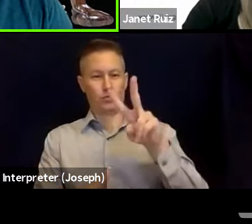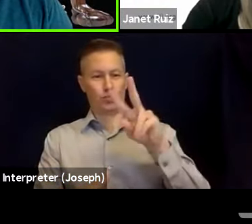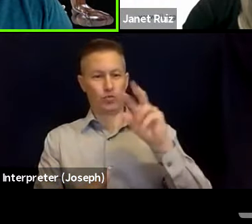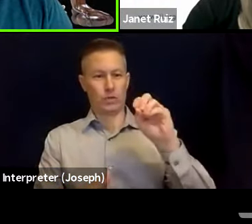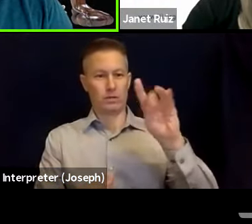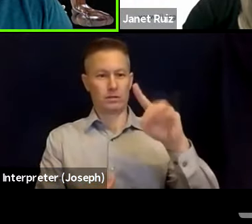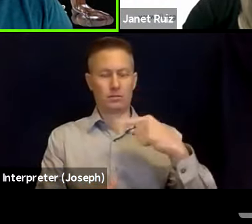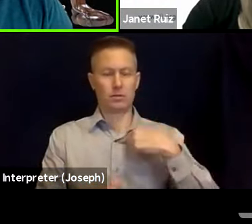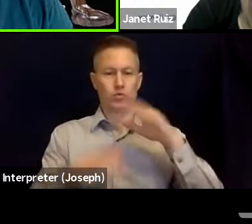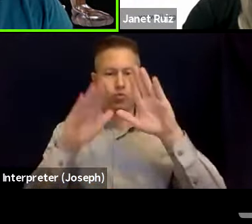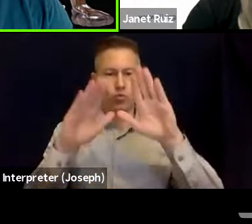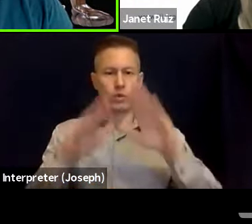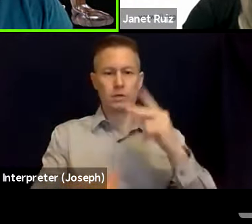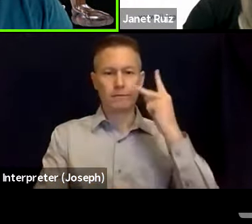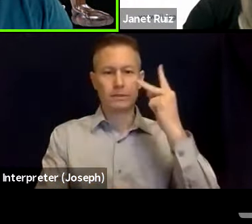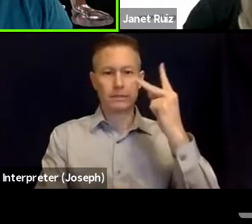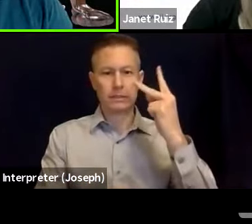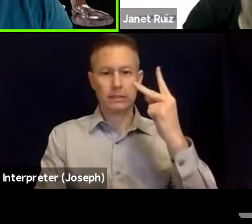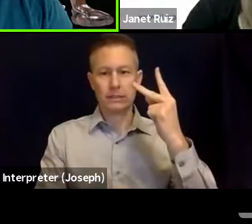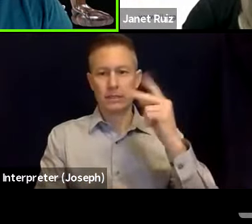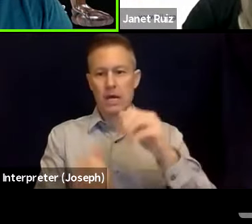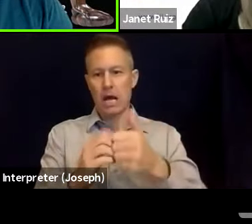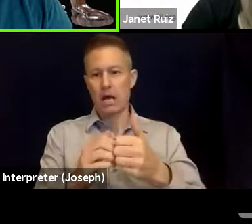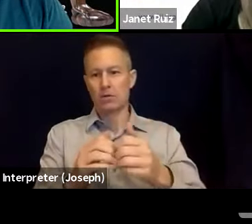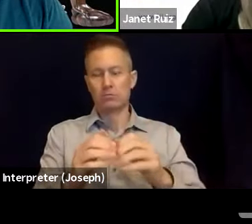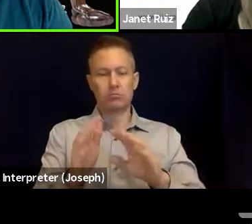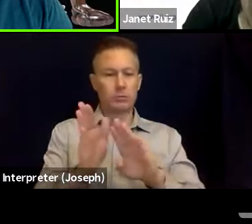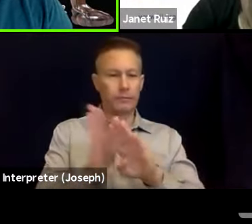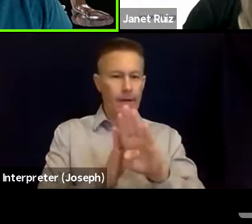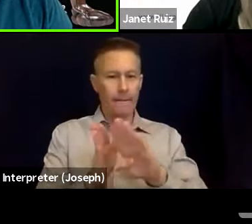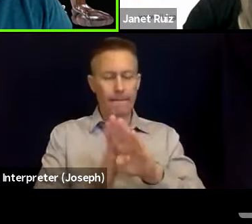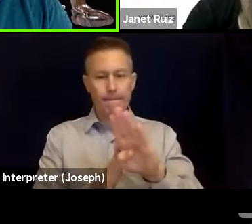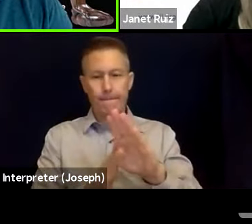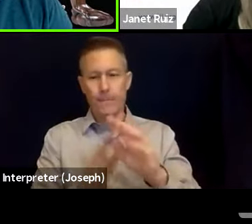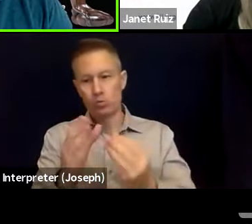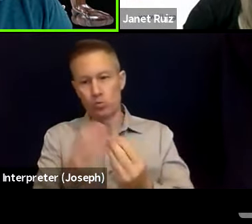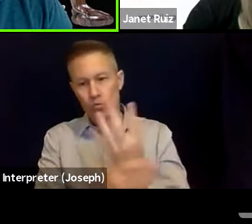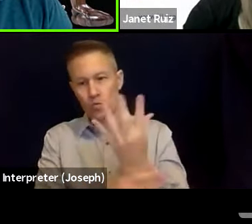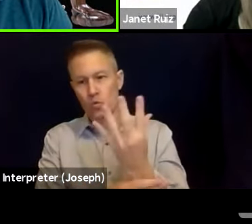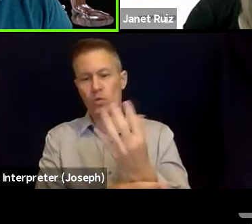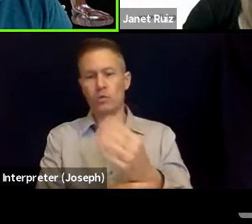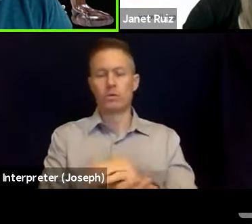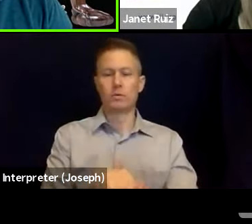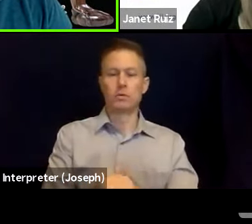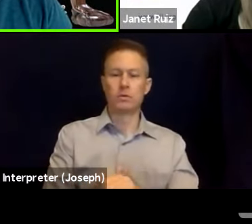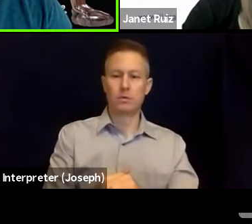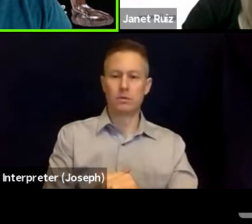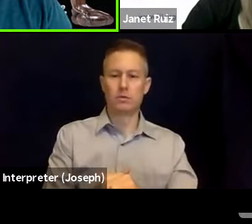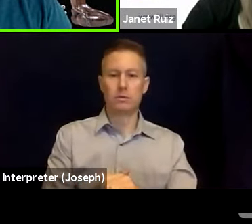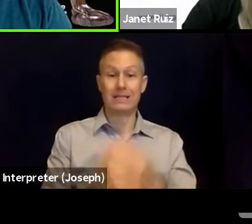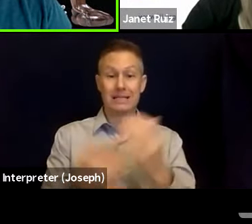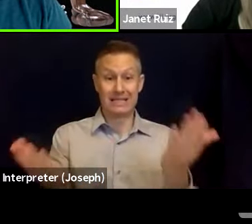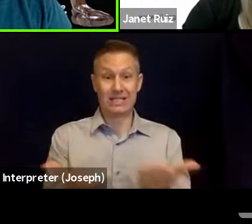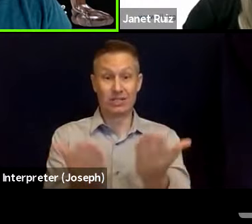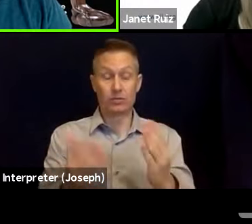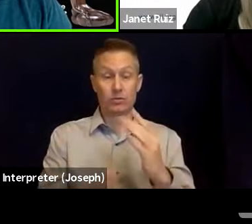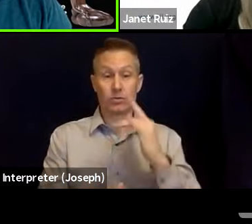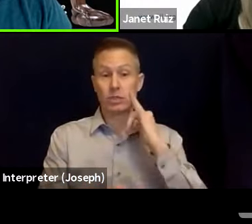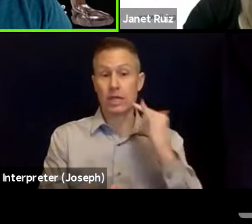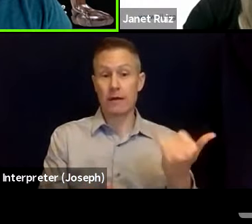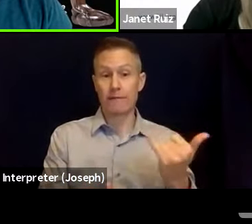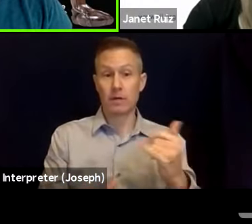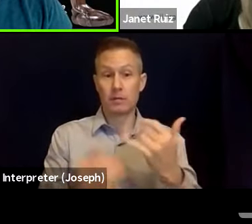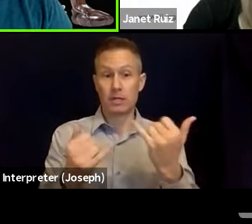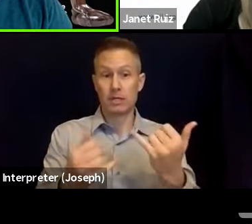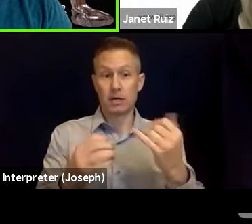be something that has not only continued in California, but is growing across the